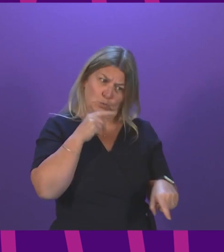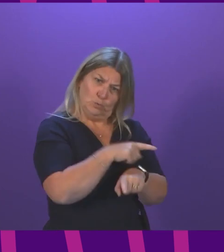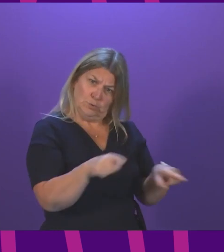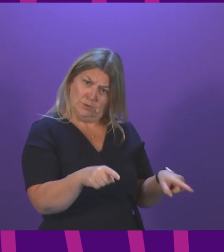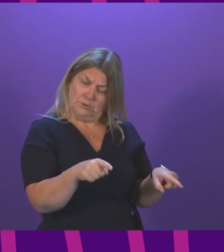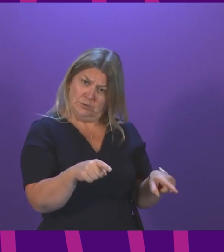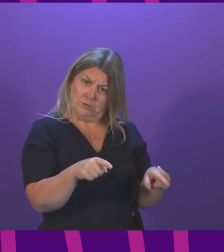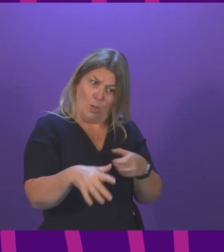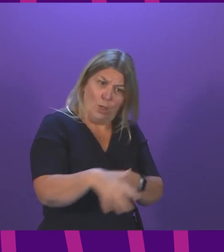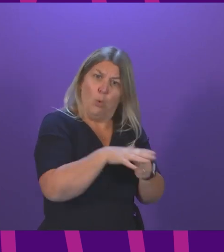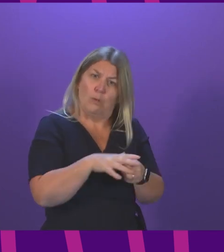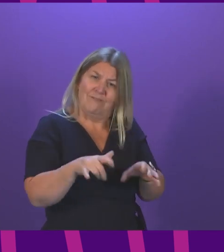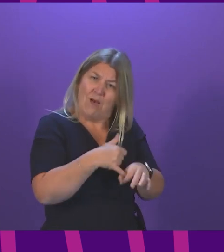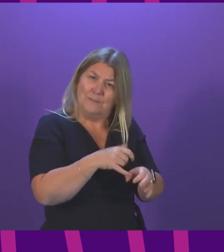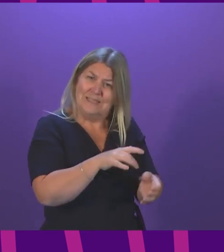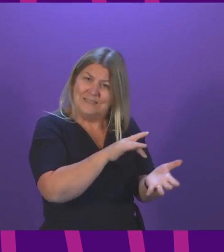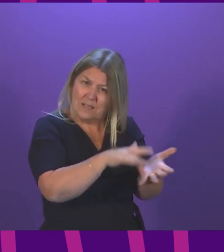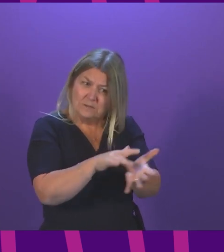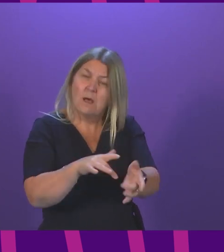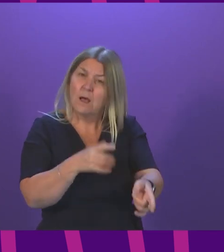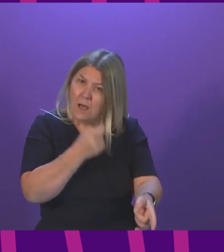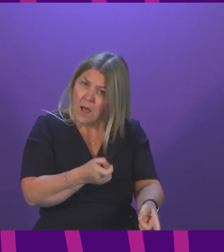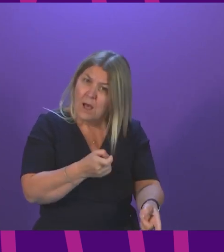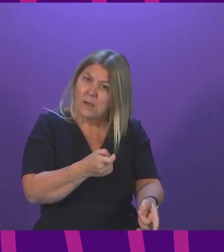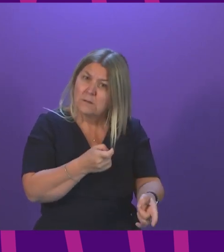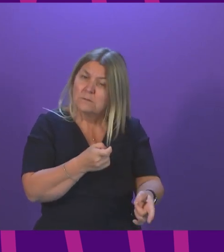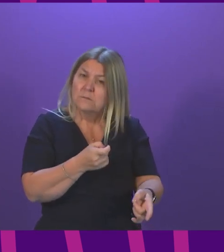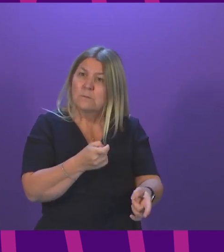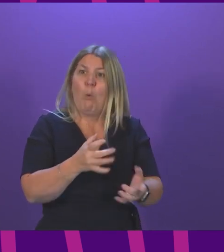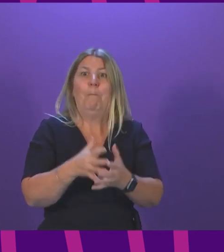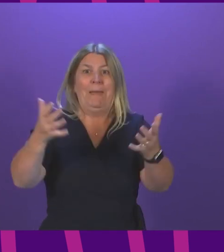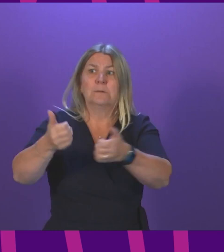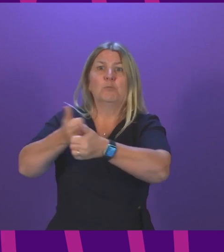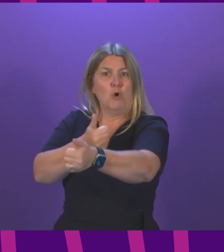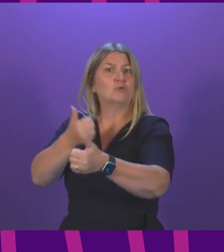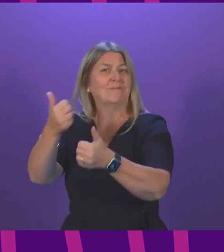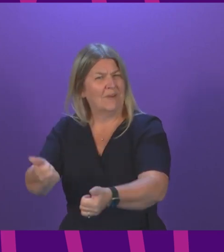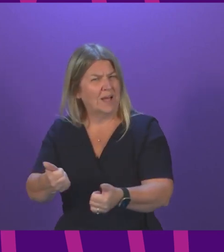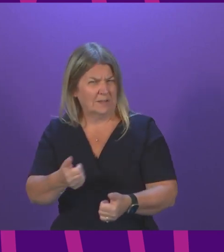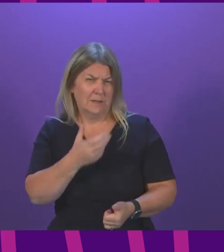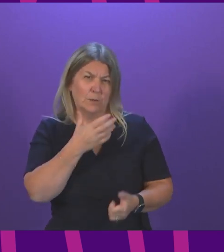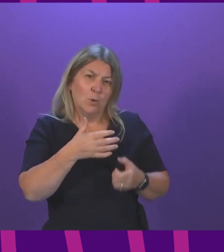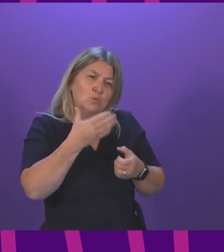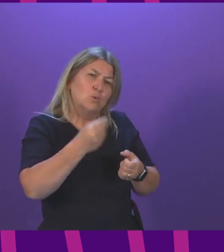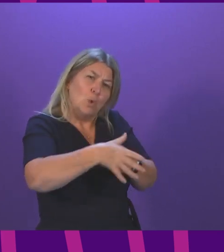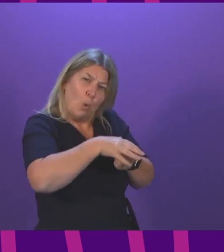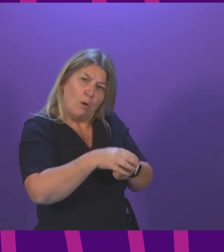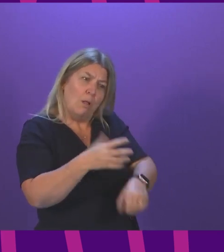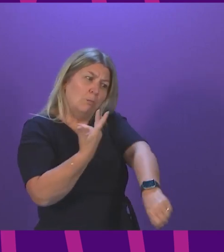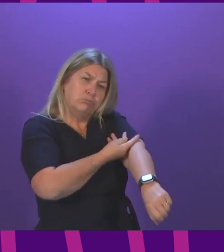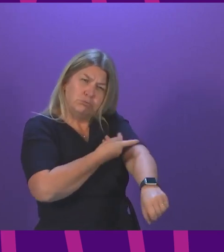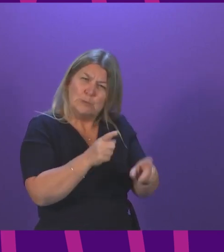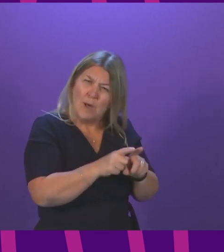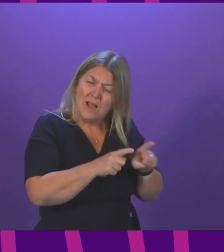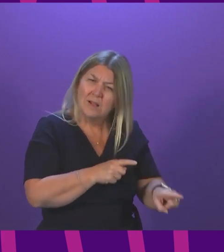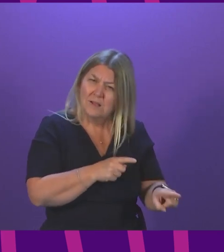to using locum pharmacists as well as commercial pharmacies to deliver the programme? And finally, the Cabinet Secretary will be aware that uptake